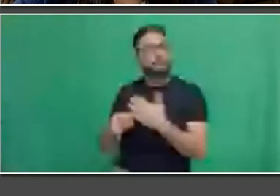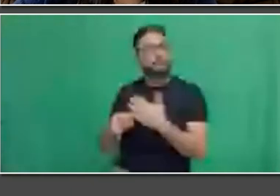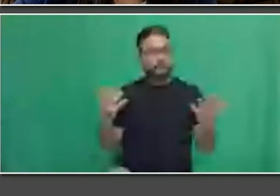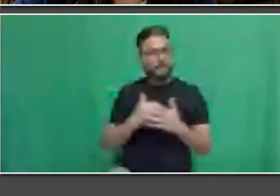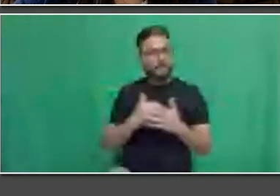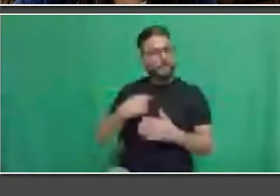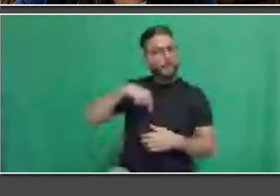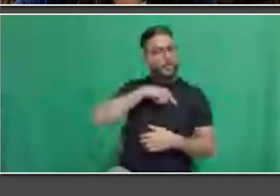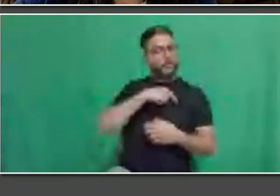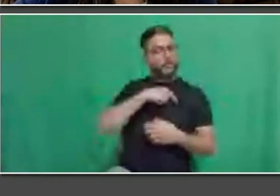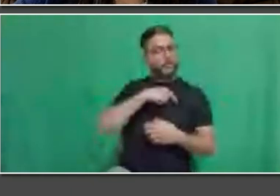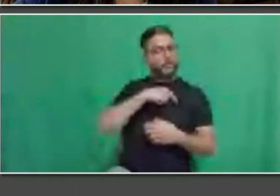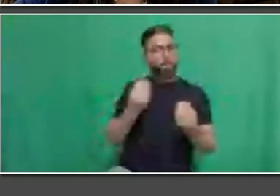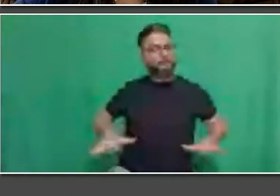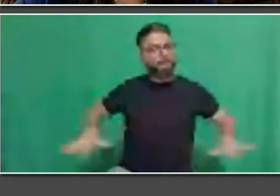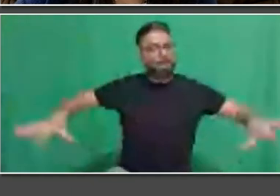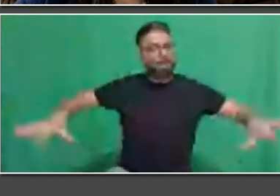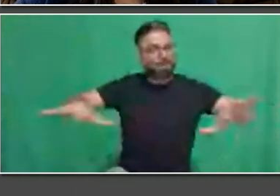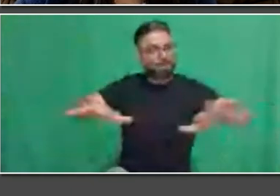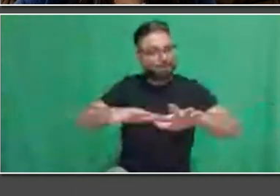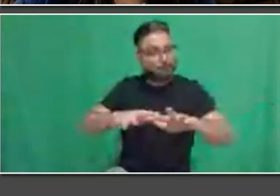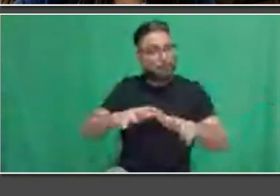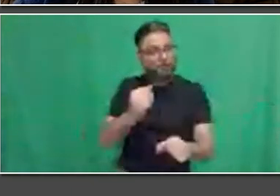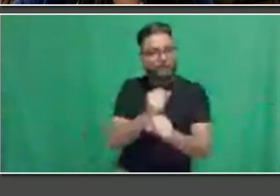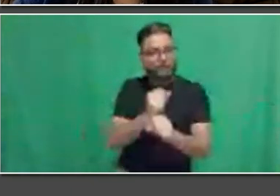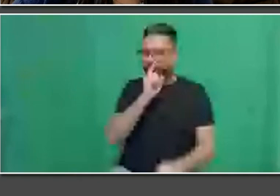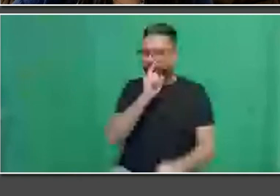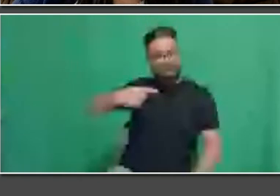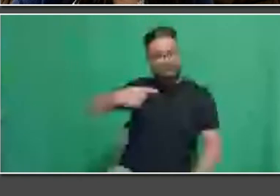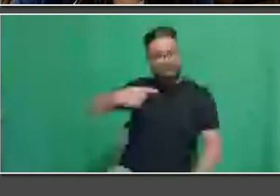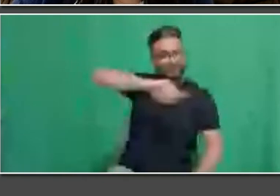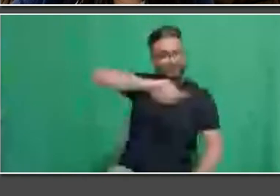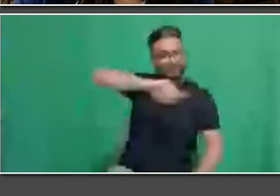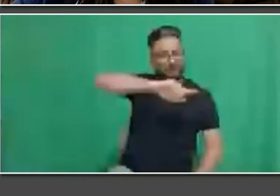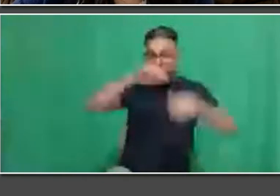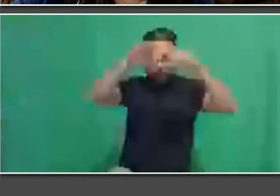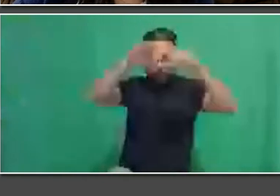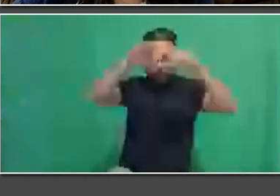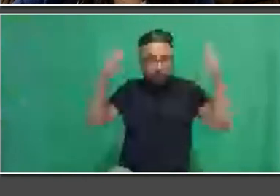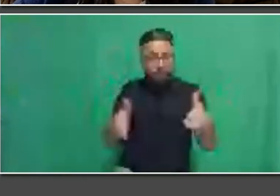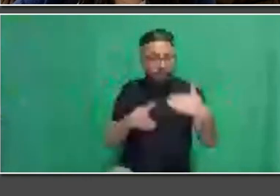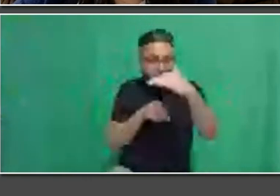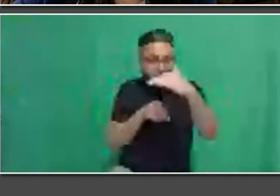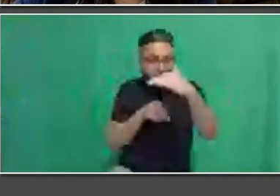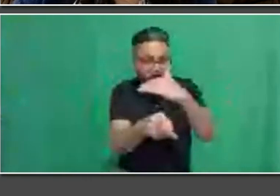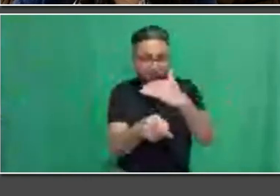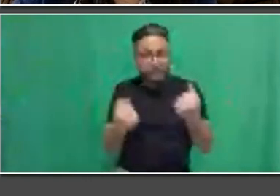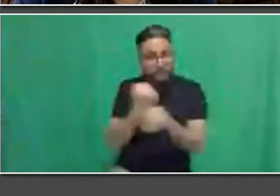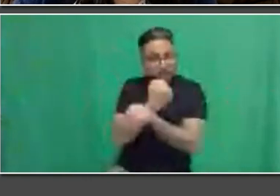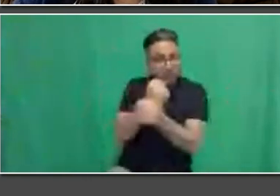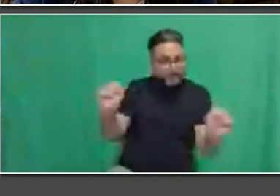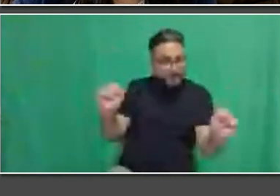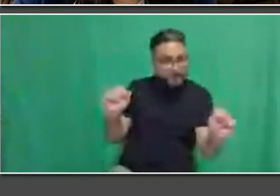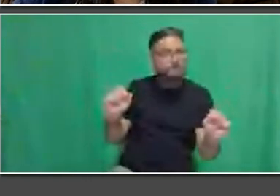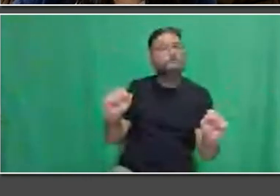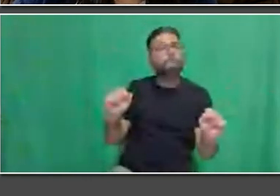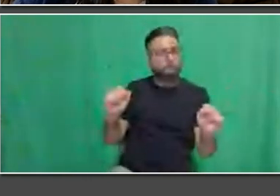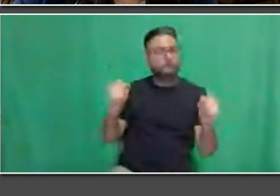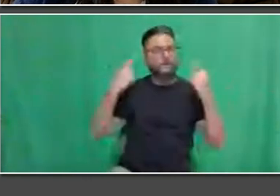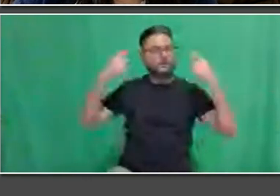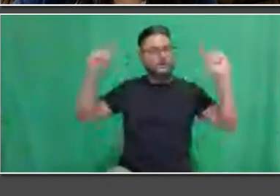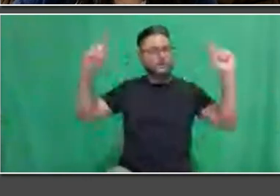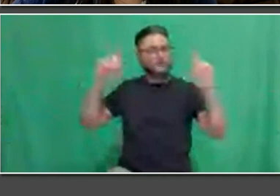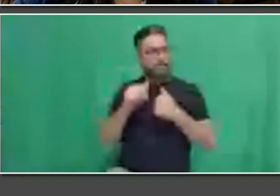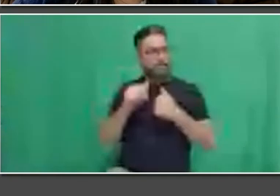safely and efficiently following all applicable TTC and City of Toronto standards. Our team is also